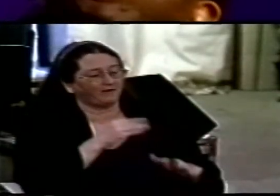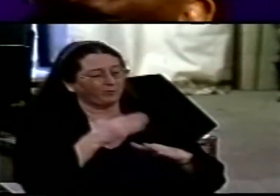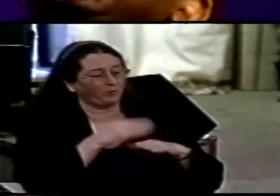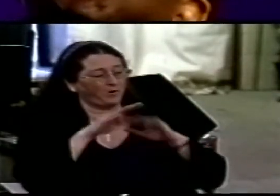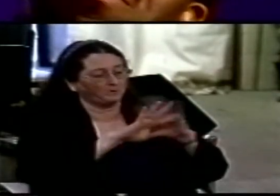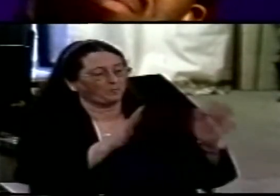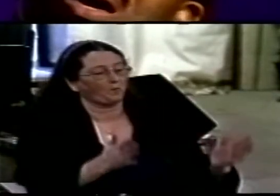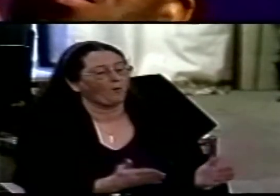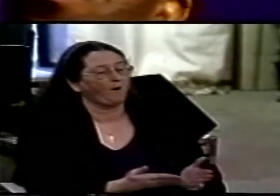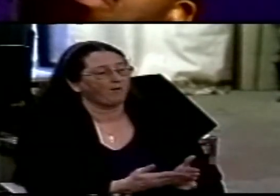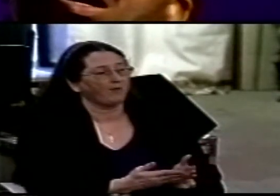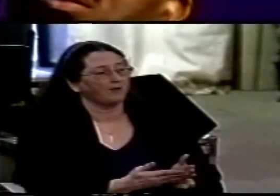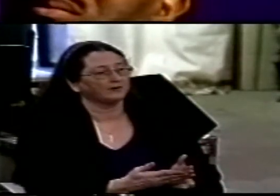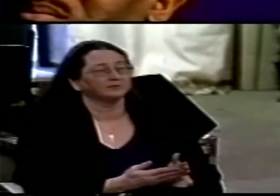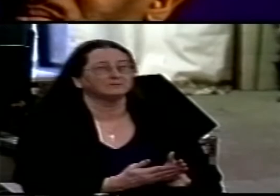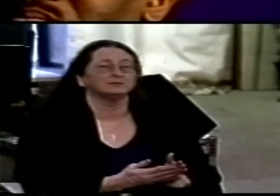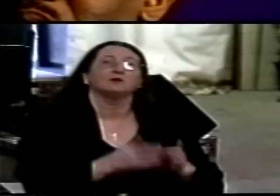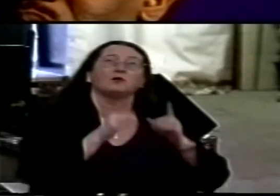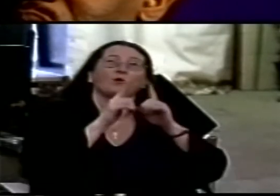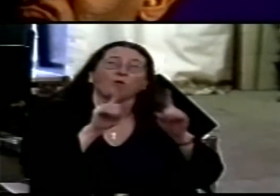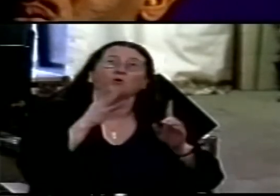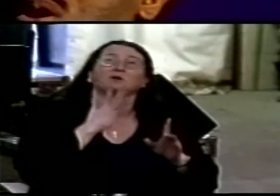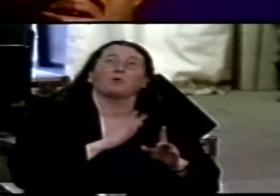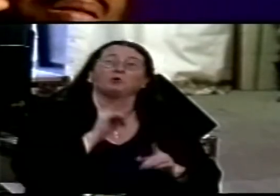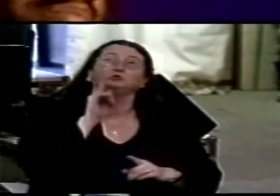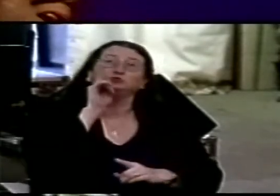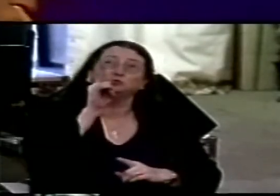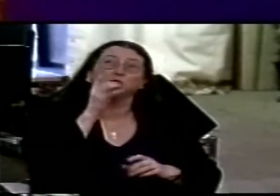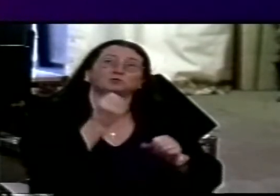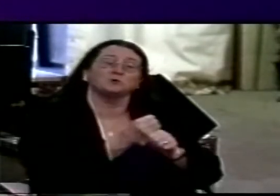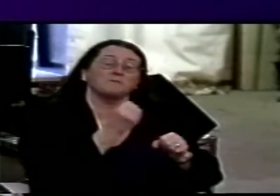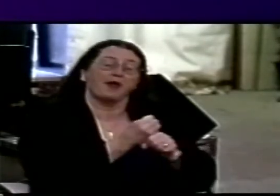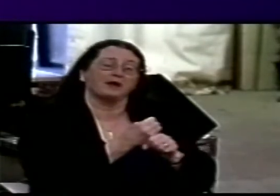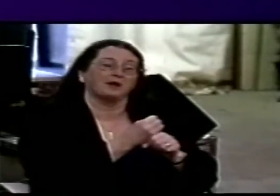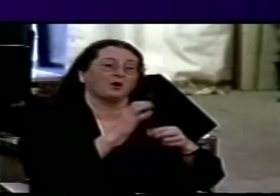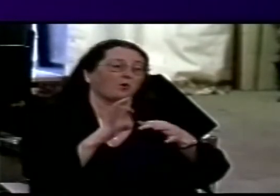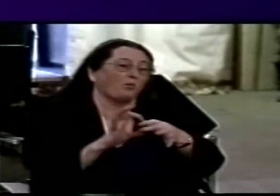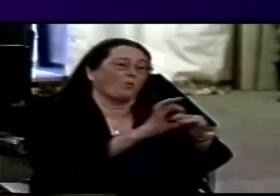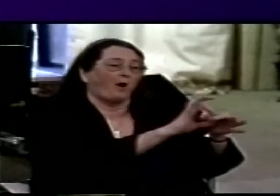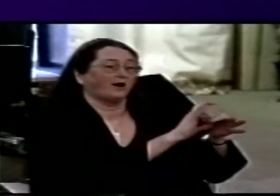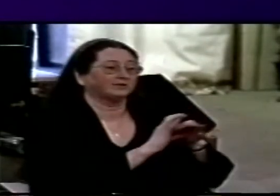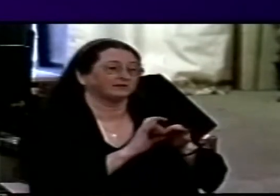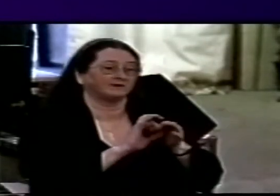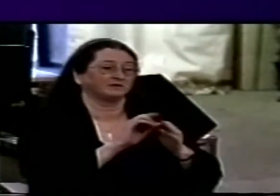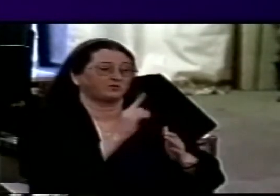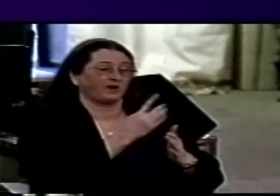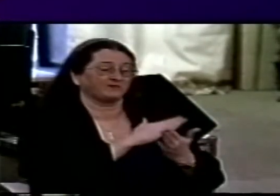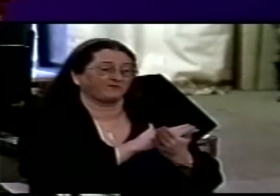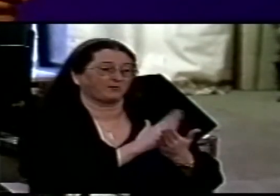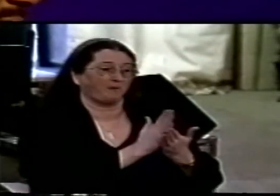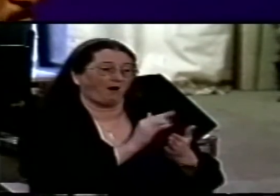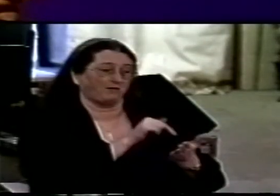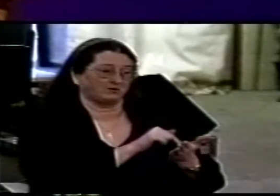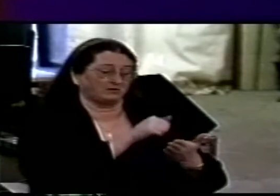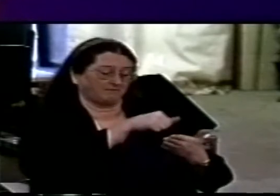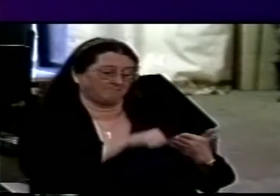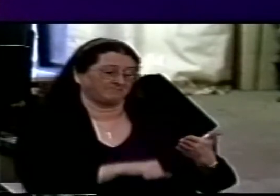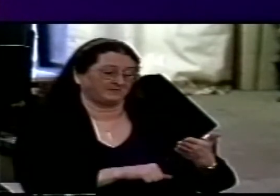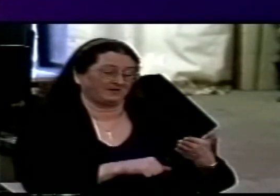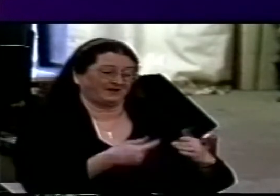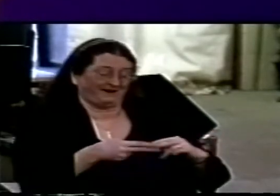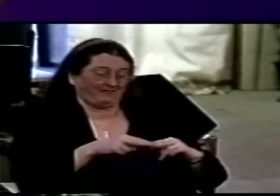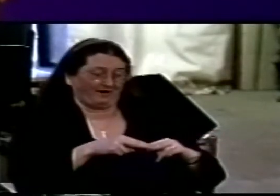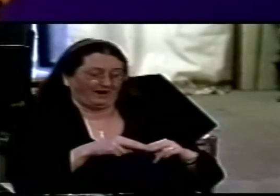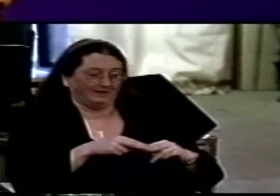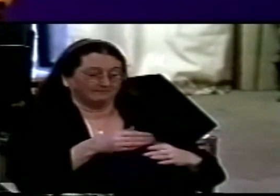I want you to make them one that the world may know you sent them that's the first part of the mission and if we had time